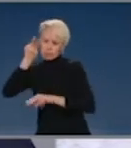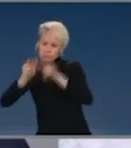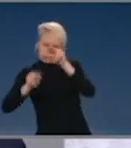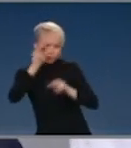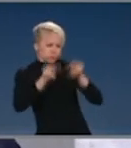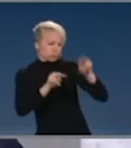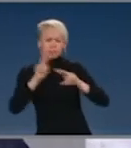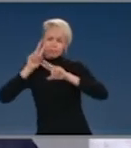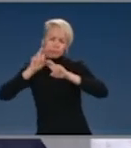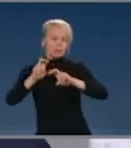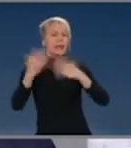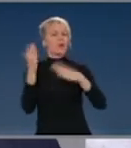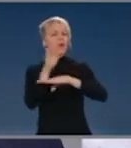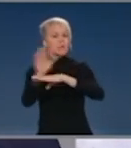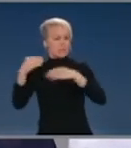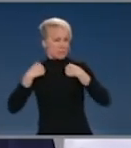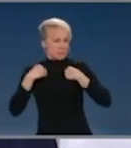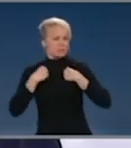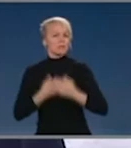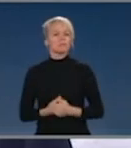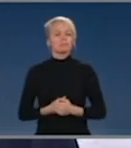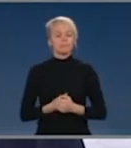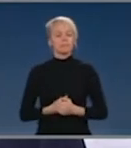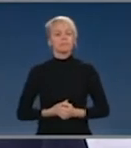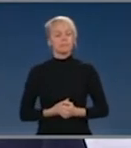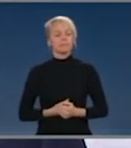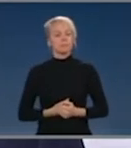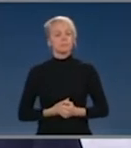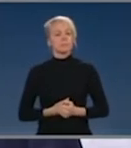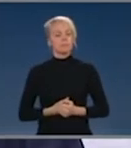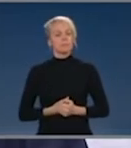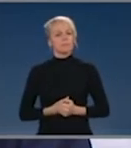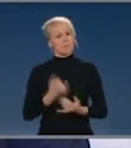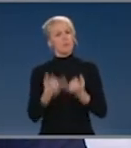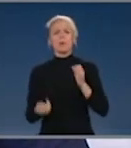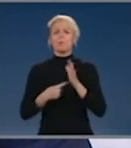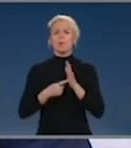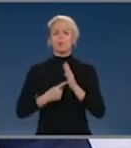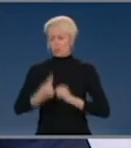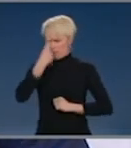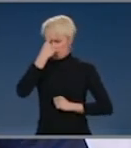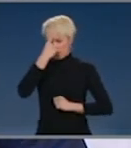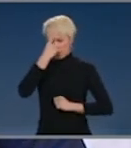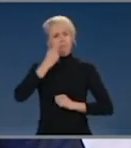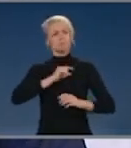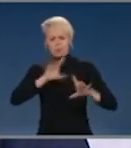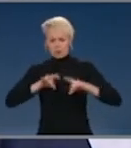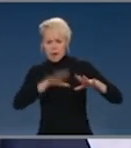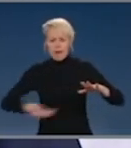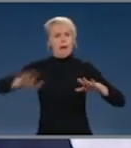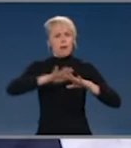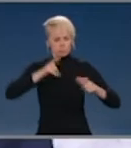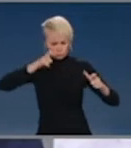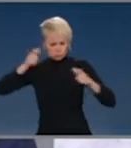those that related to commercial issues, but broader strategic issues and national security issues. And we have been